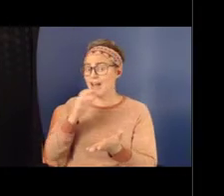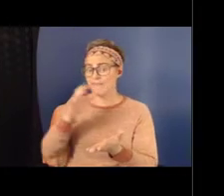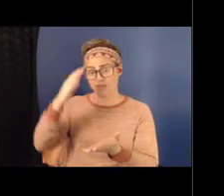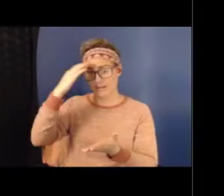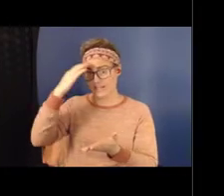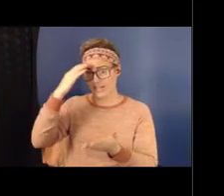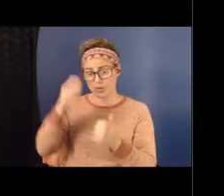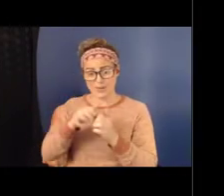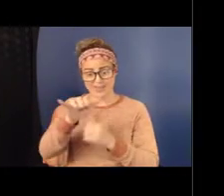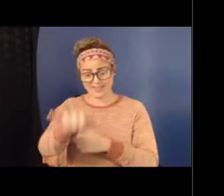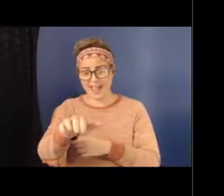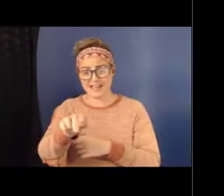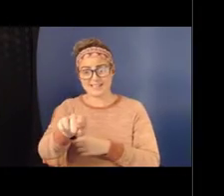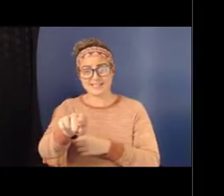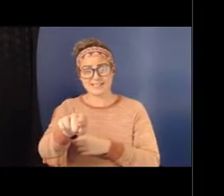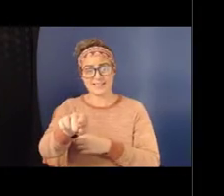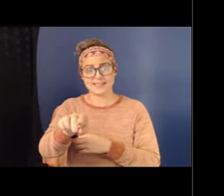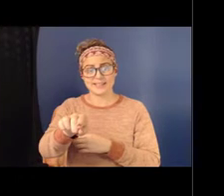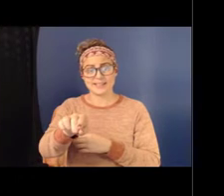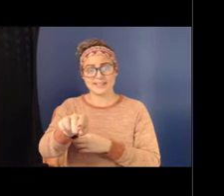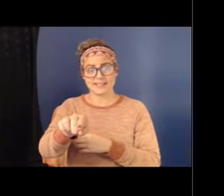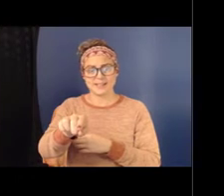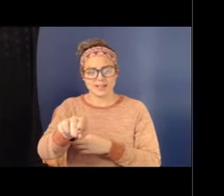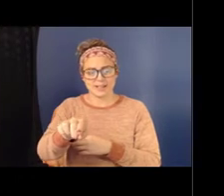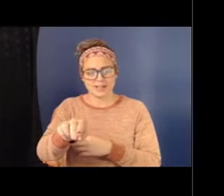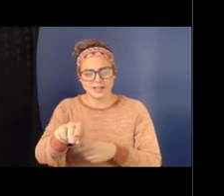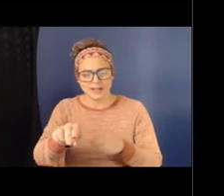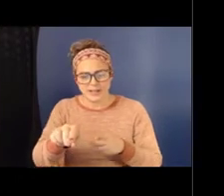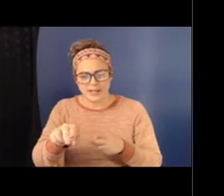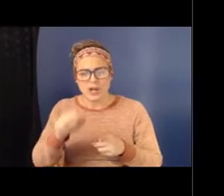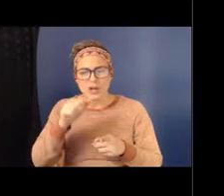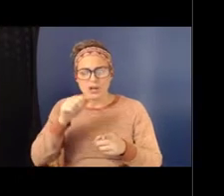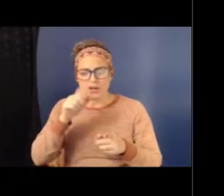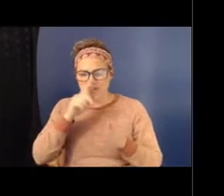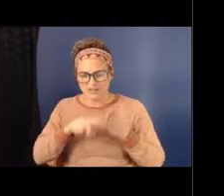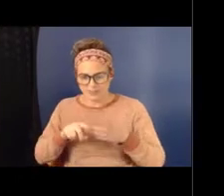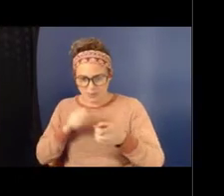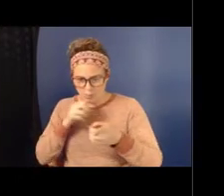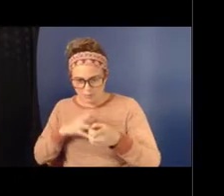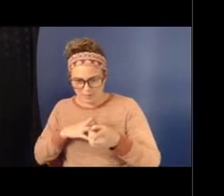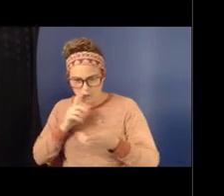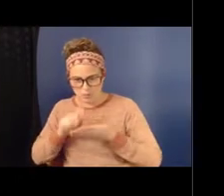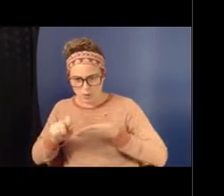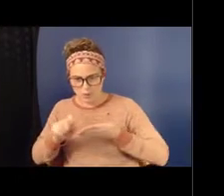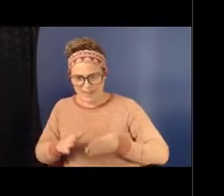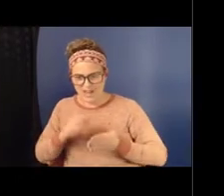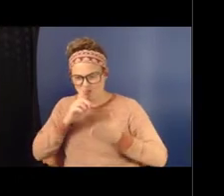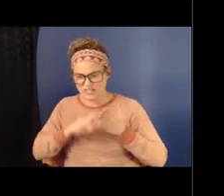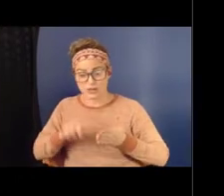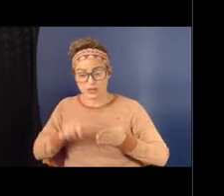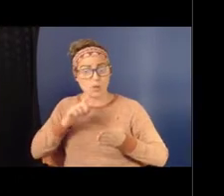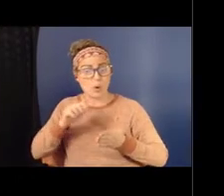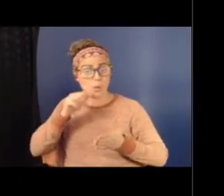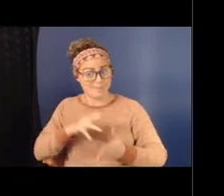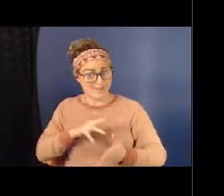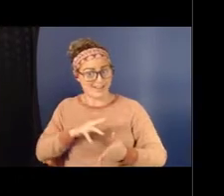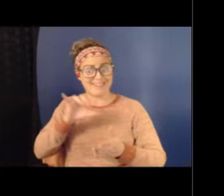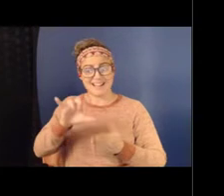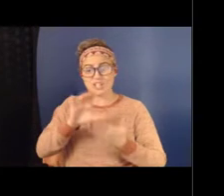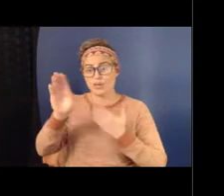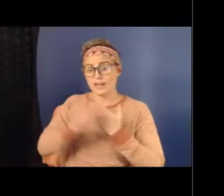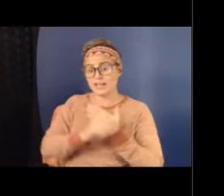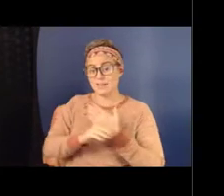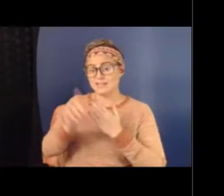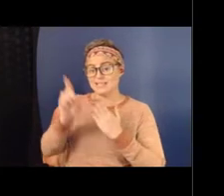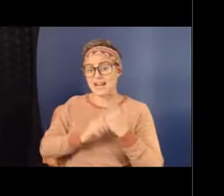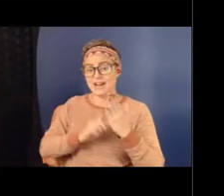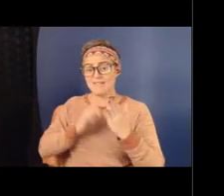Stein and colleagues at the Wellesley Center for Research on Women, this is a curriculum that's designed for fourth and fifth grade students.